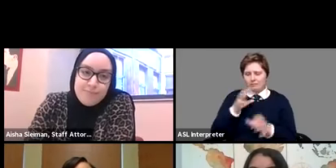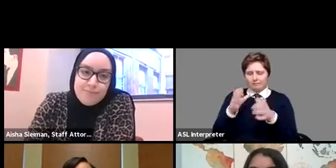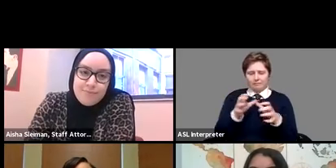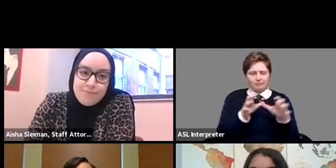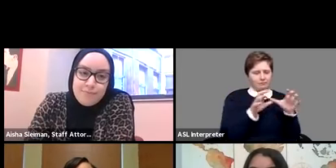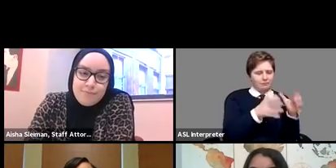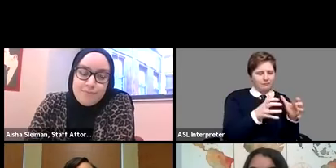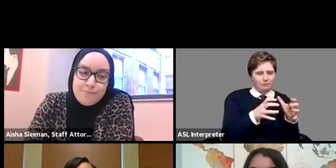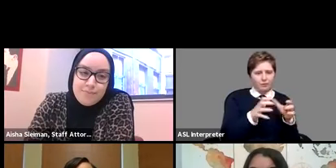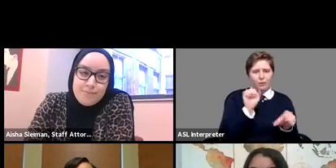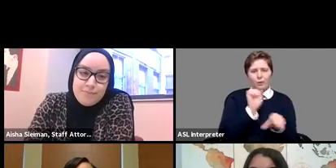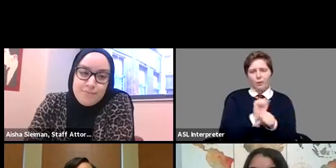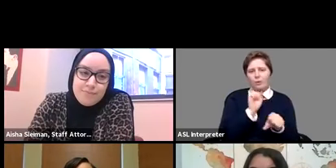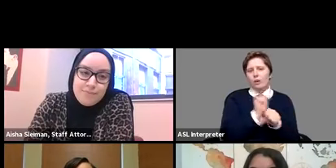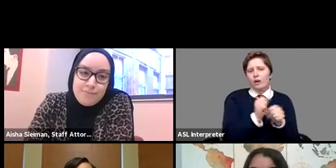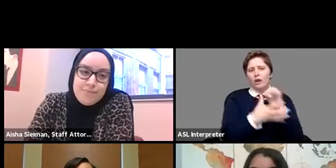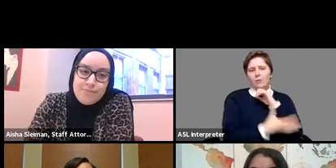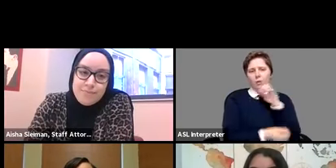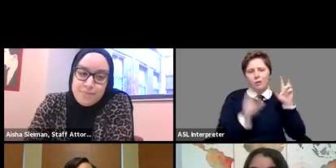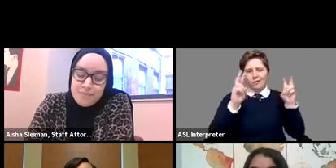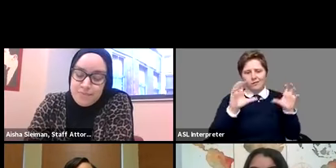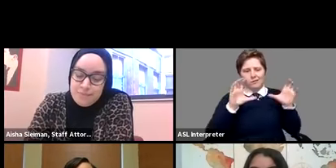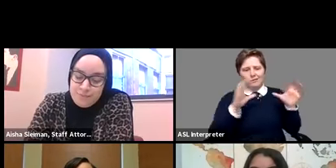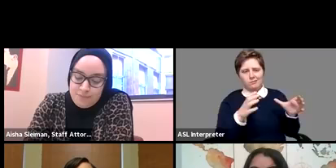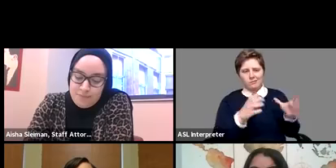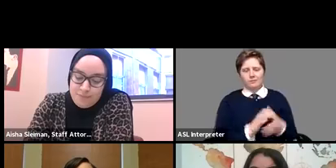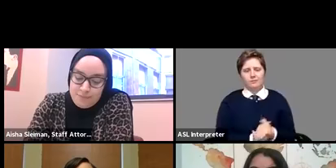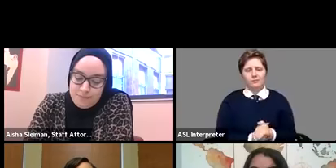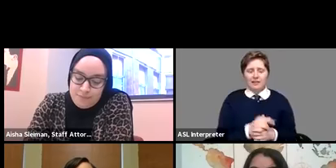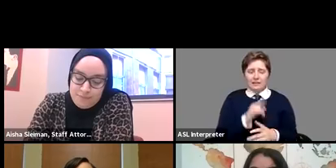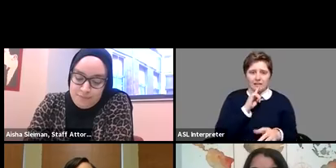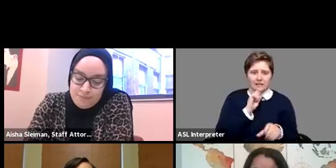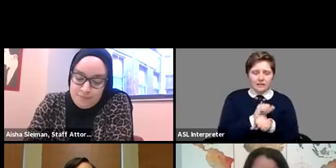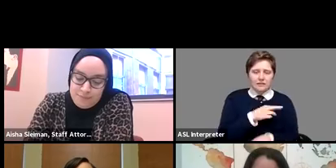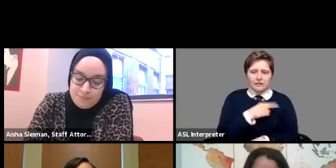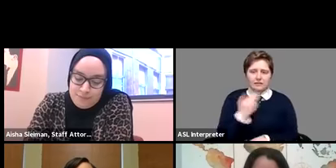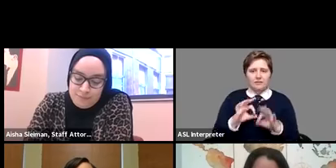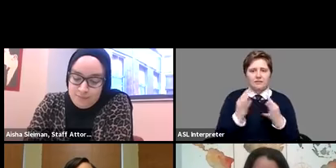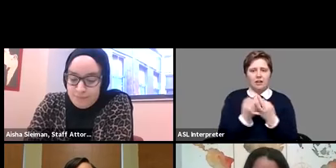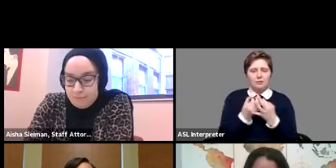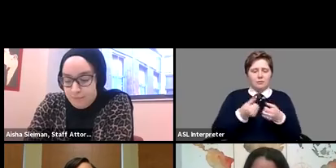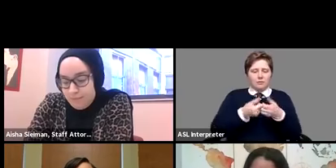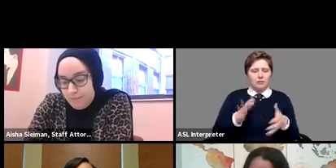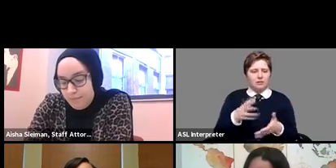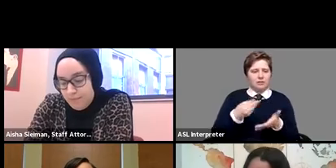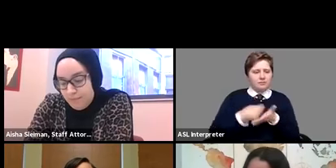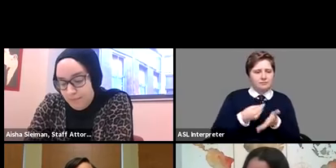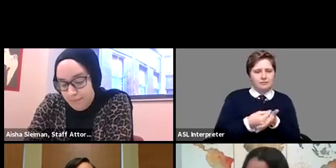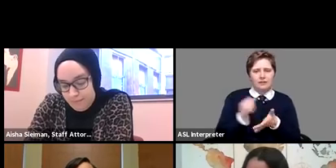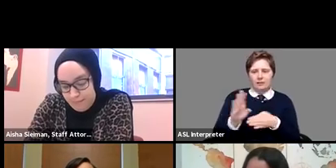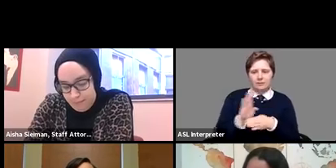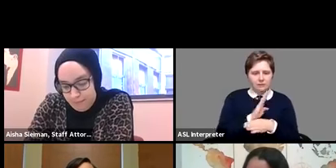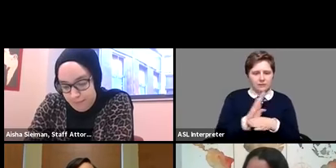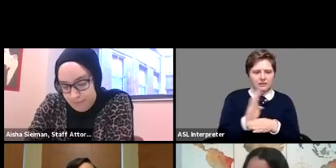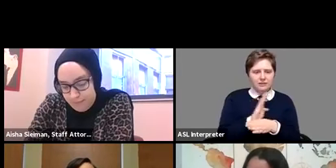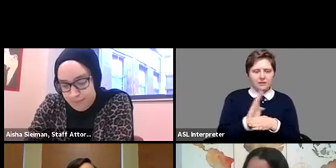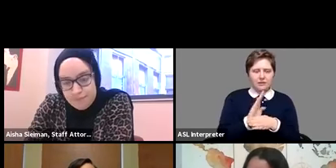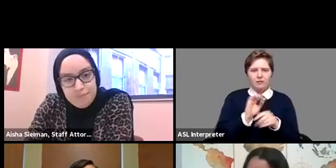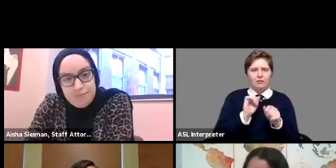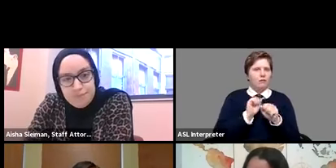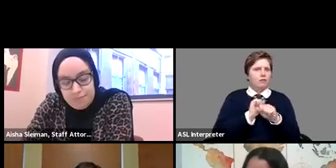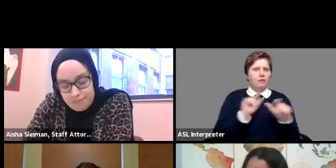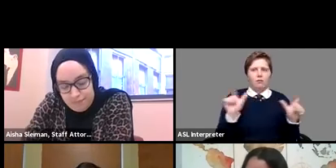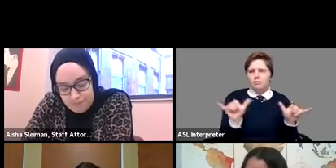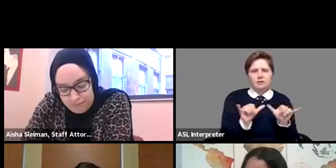as working poor there's a very real risk of families losing their income and their businesses of all